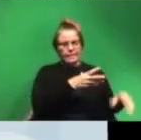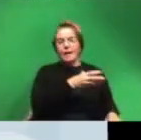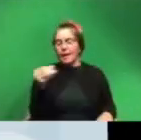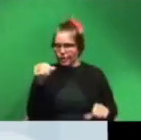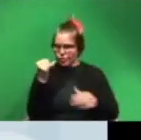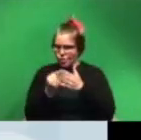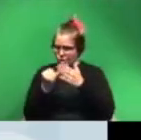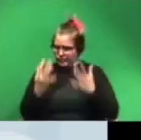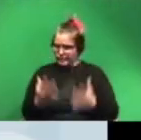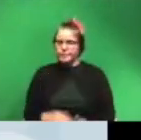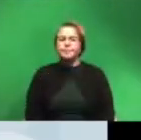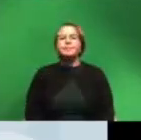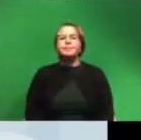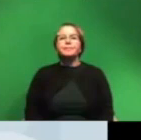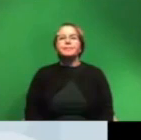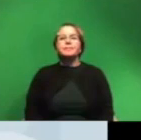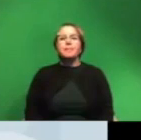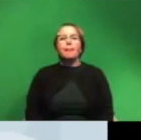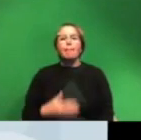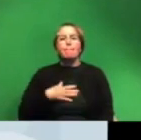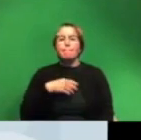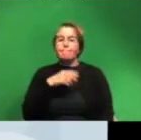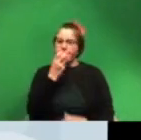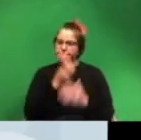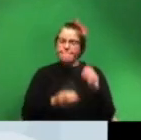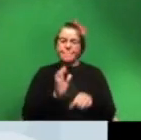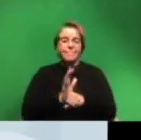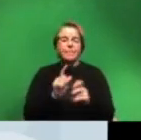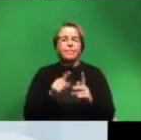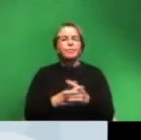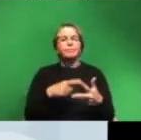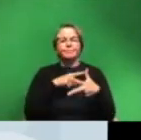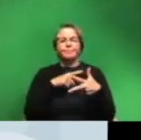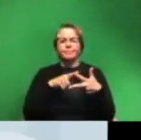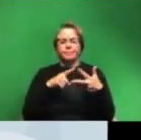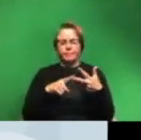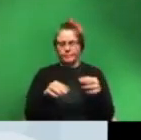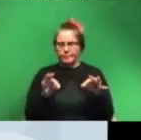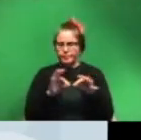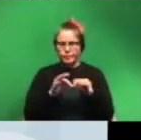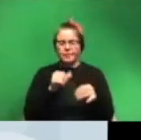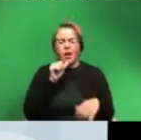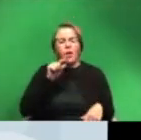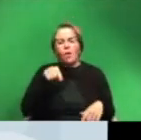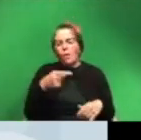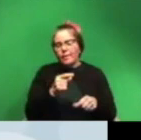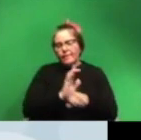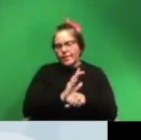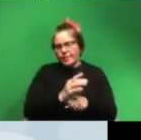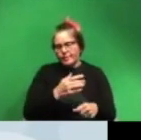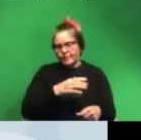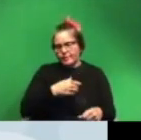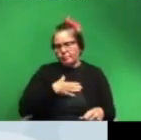hopping into the meat of things so my love of film really started with three key pieces these are of course not the only films that i've ever loved but